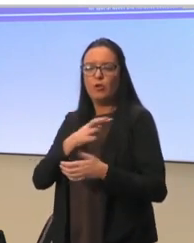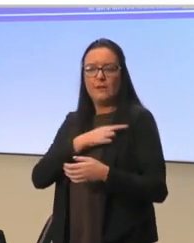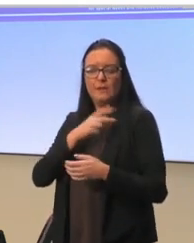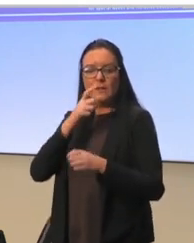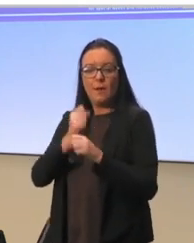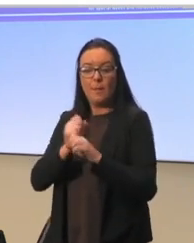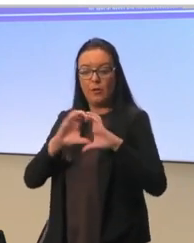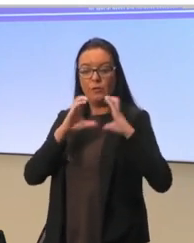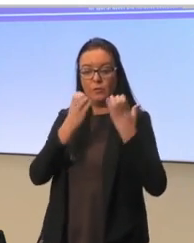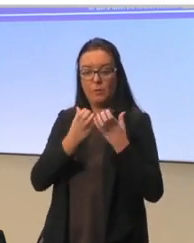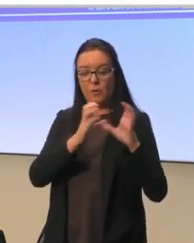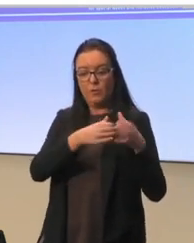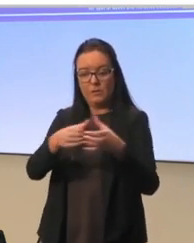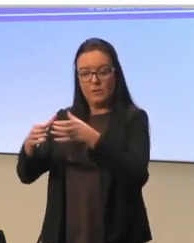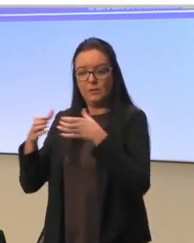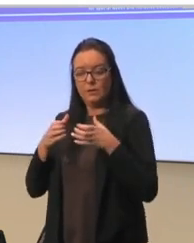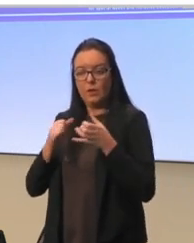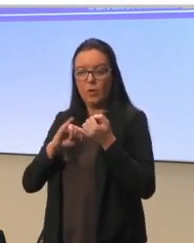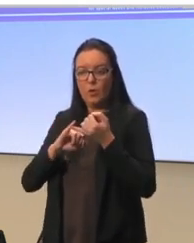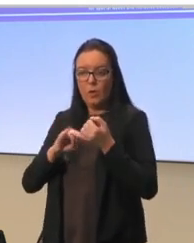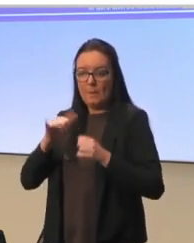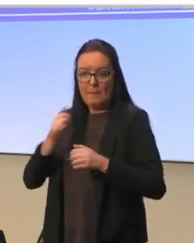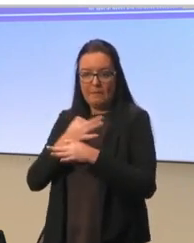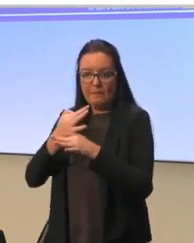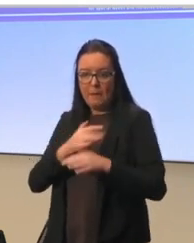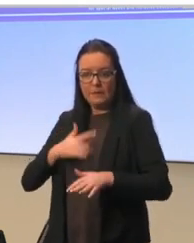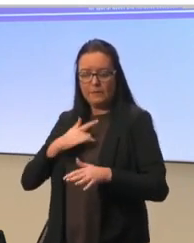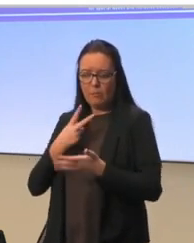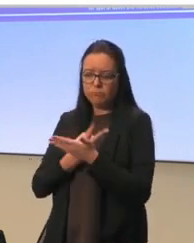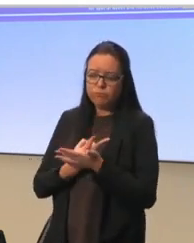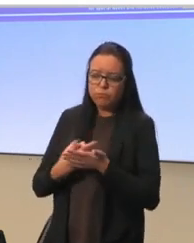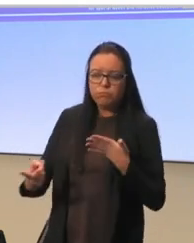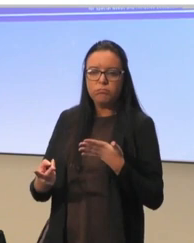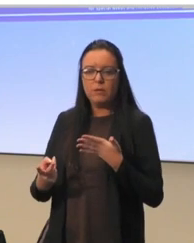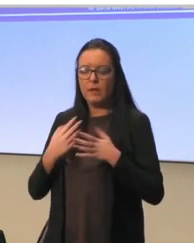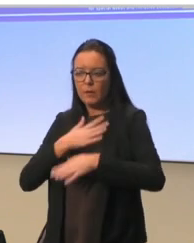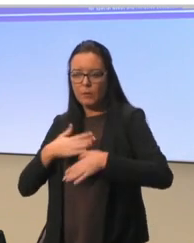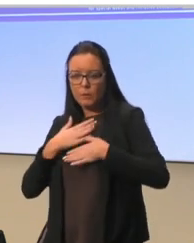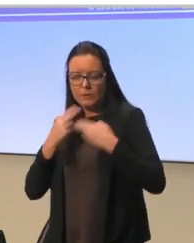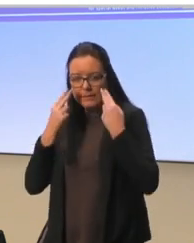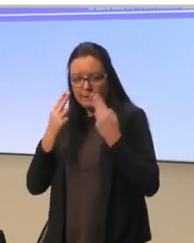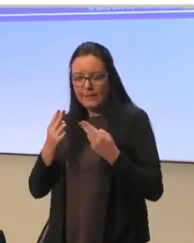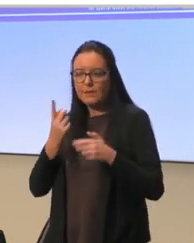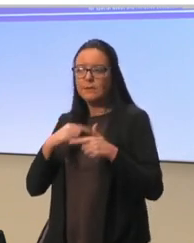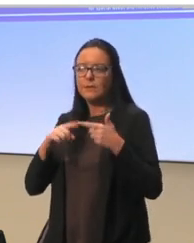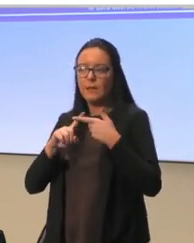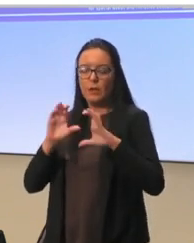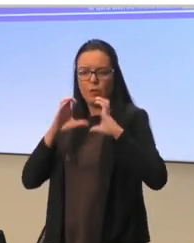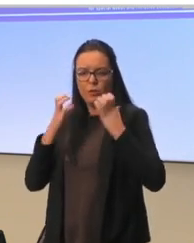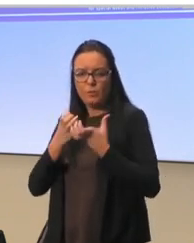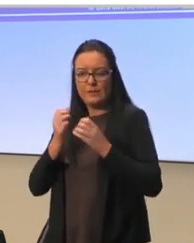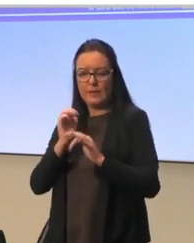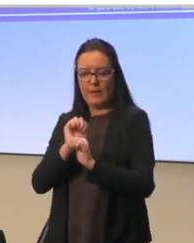respite and mitigate burnout for families most in need. To create supportive links in the community around students and families.